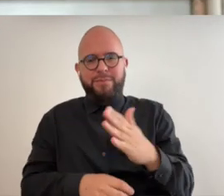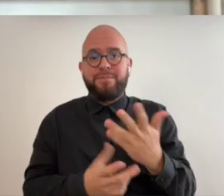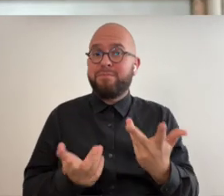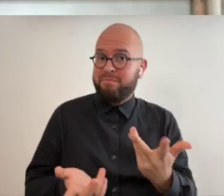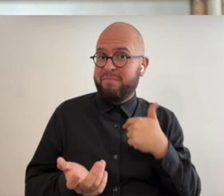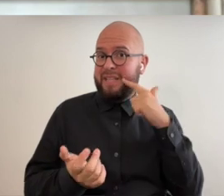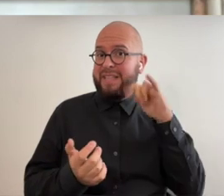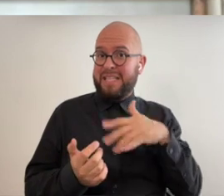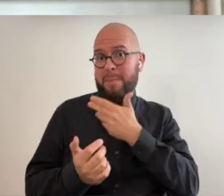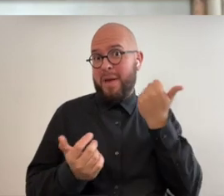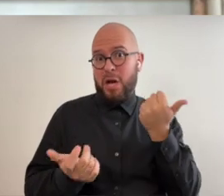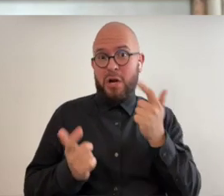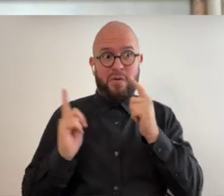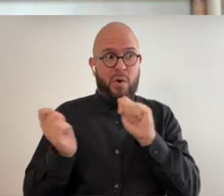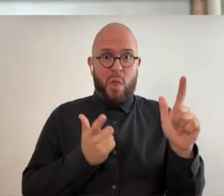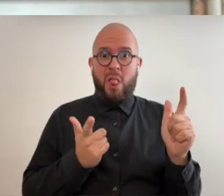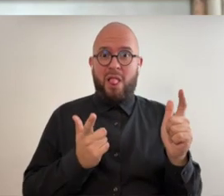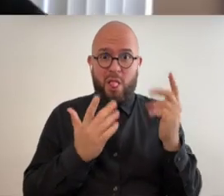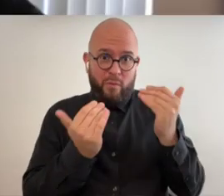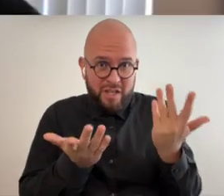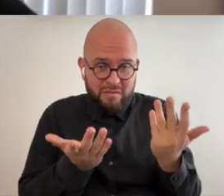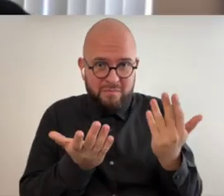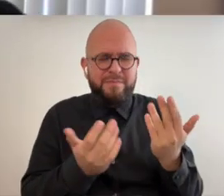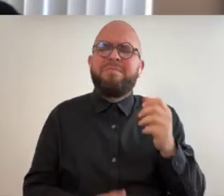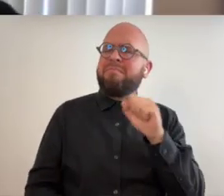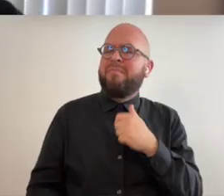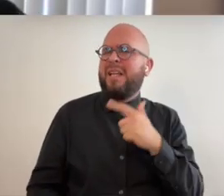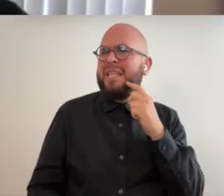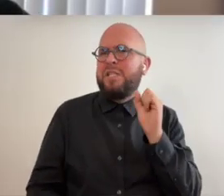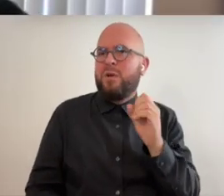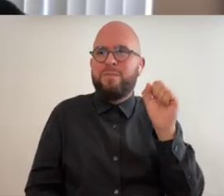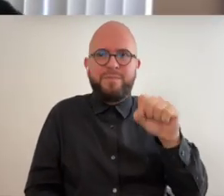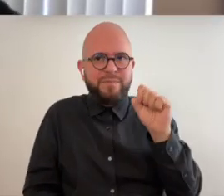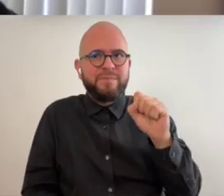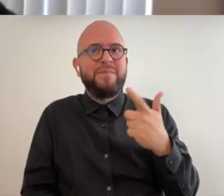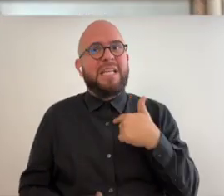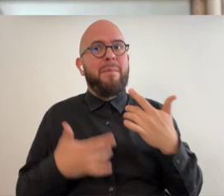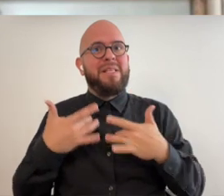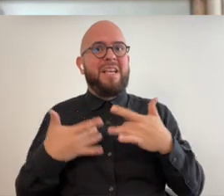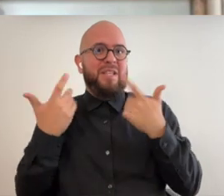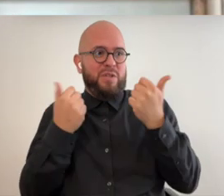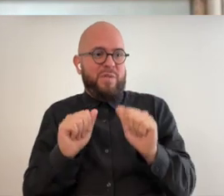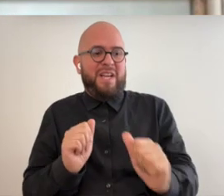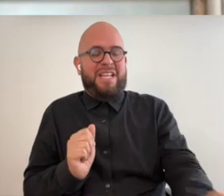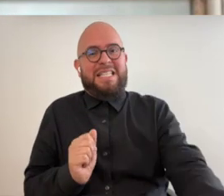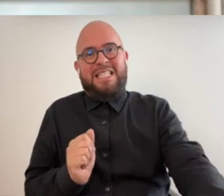it makes it much better for everybody hopefully i think so too so i'm really excited to try this out